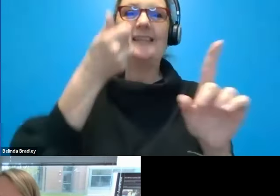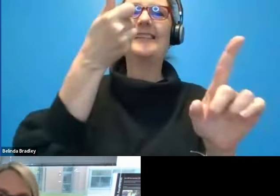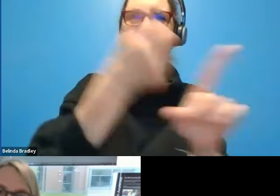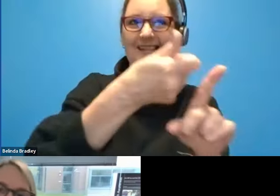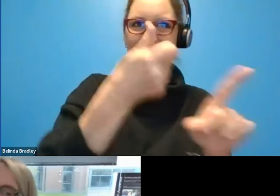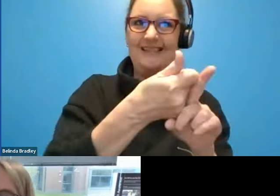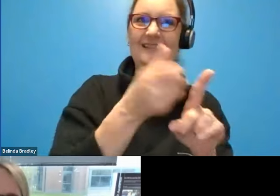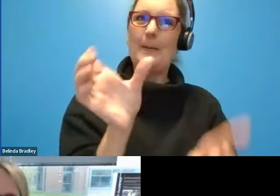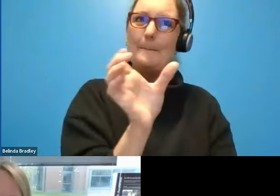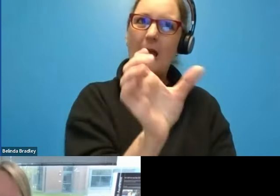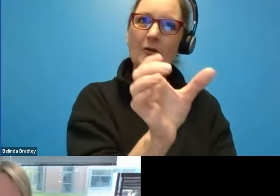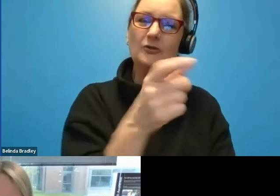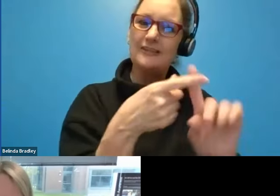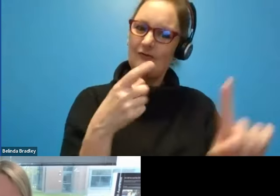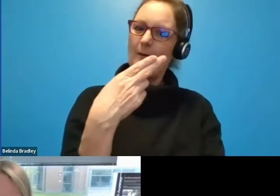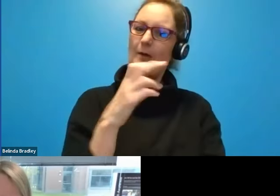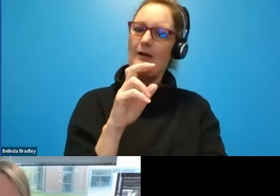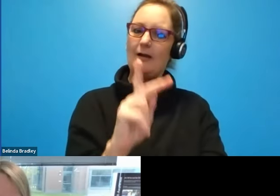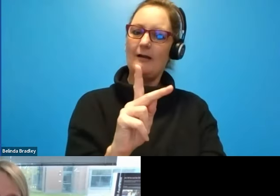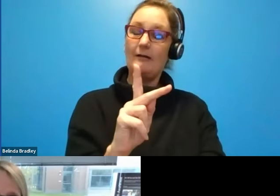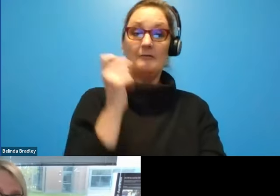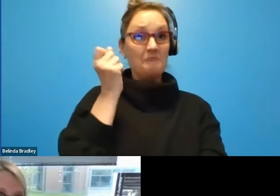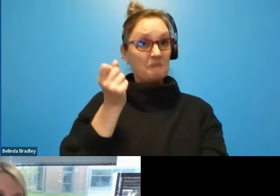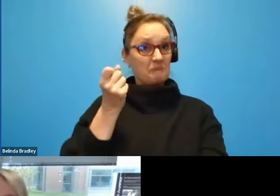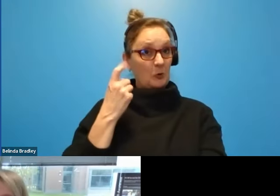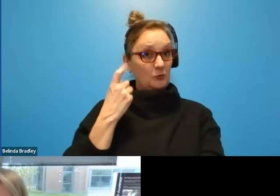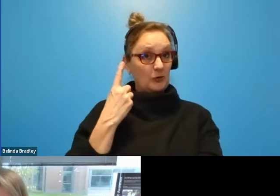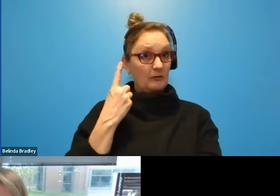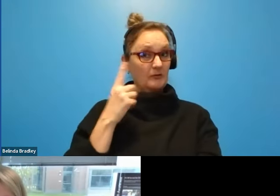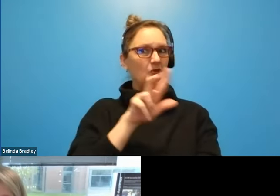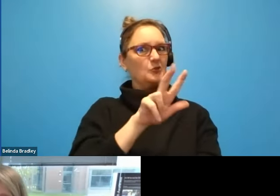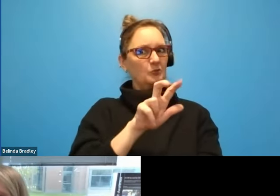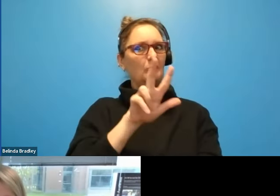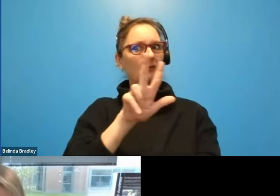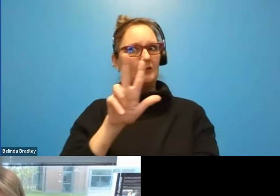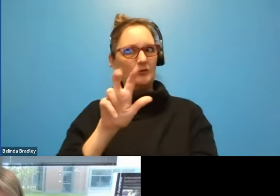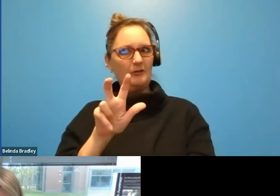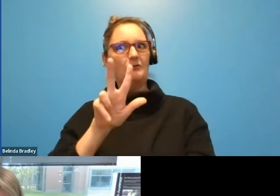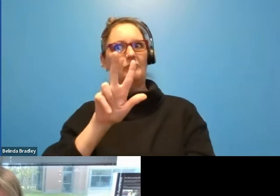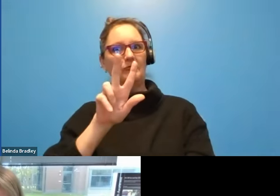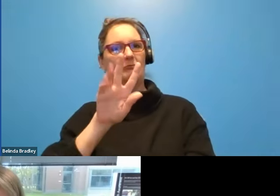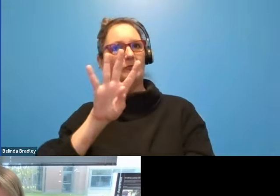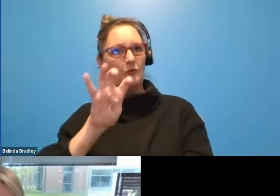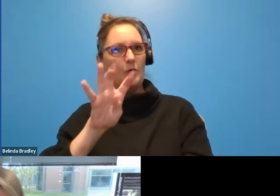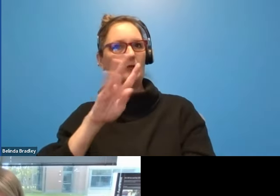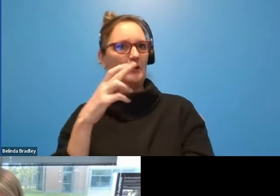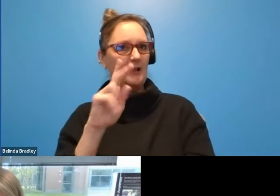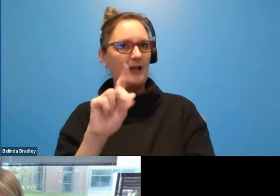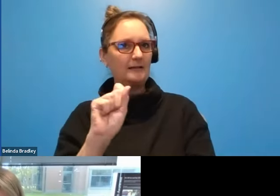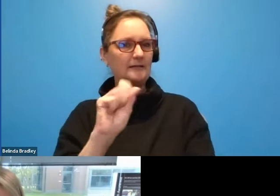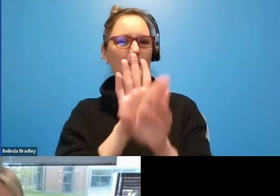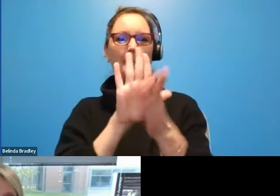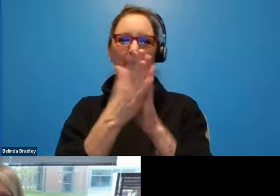so it, not every hack turns into a product along the way. We're able to educate people on disability